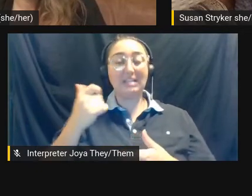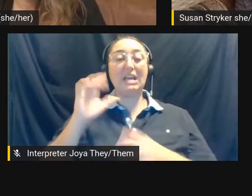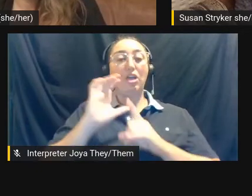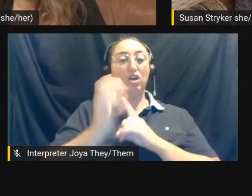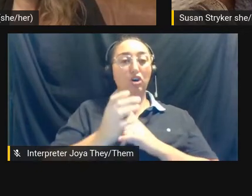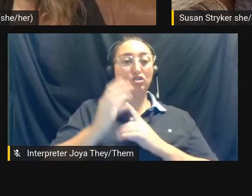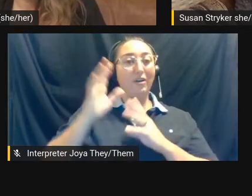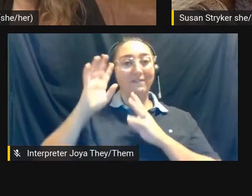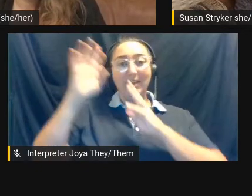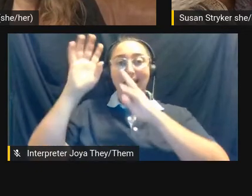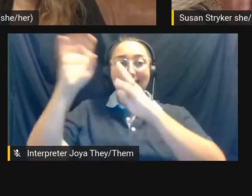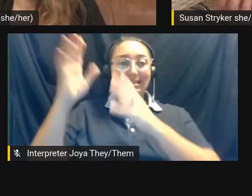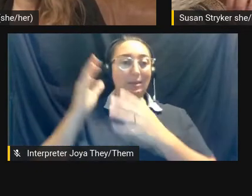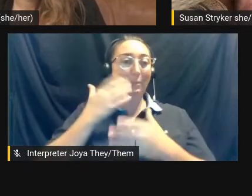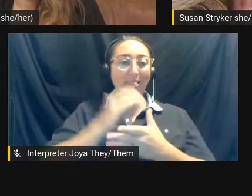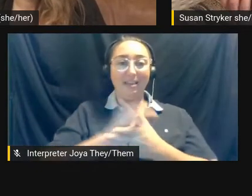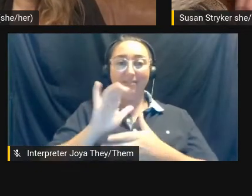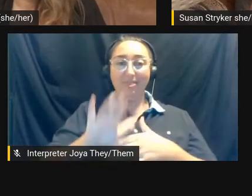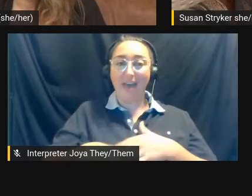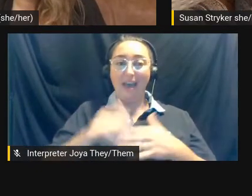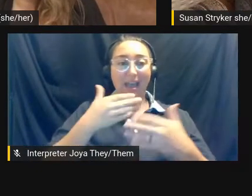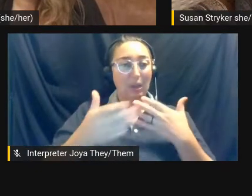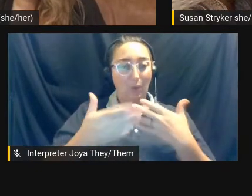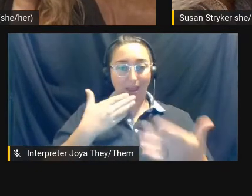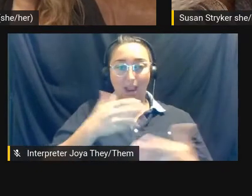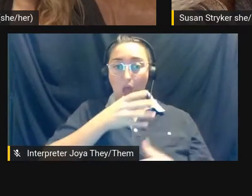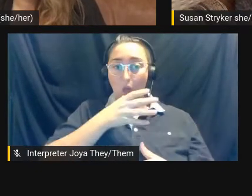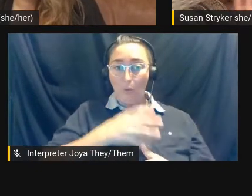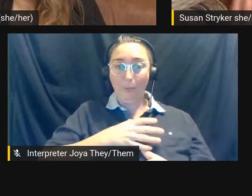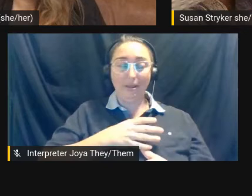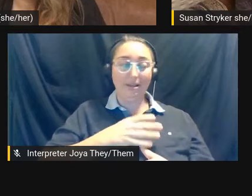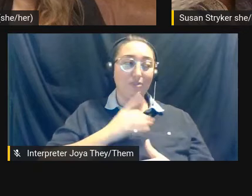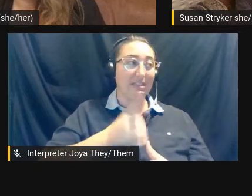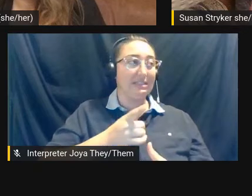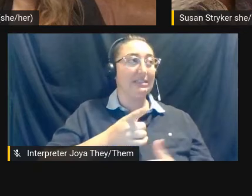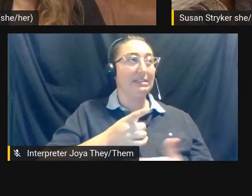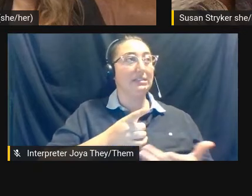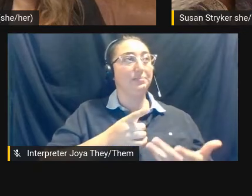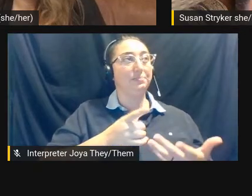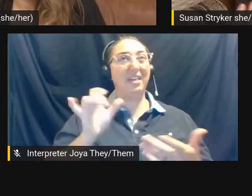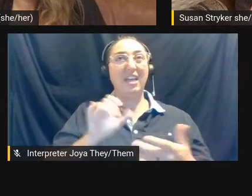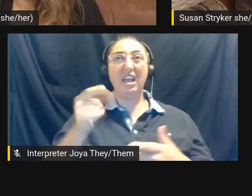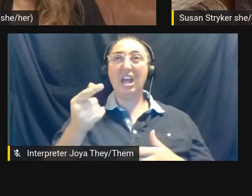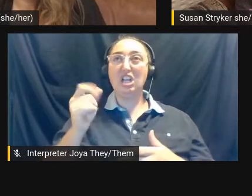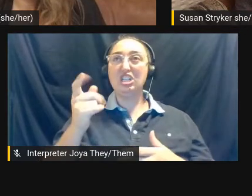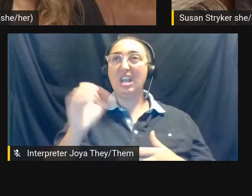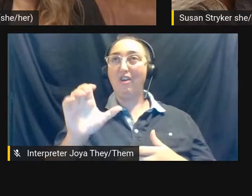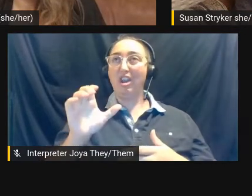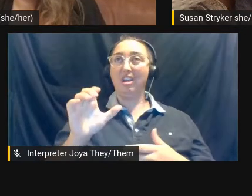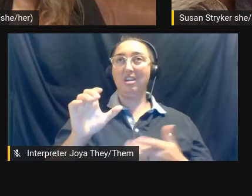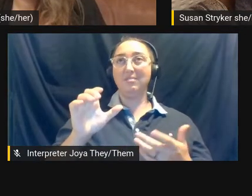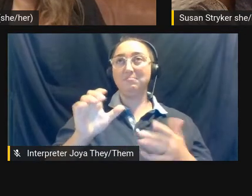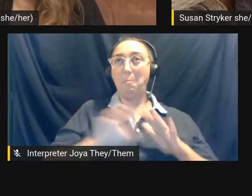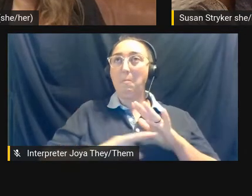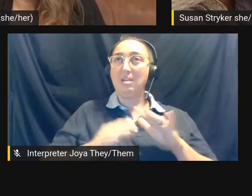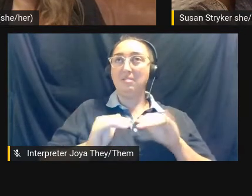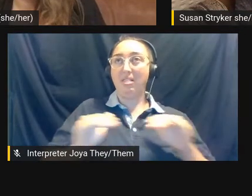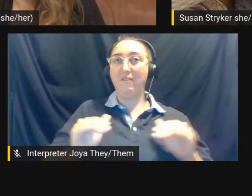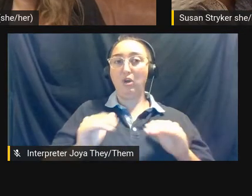believes in anyway, a woman is in some ways, just like a generic human